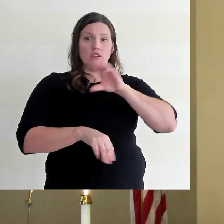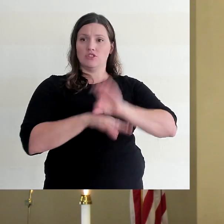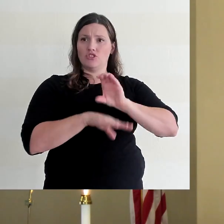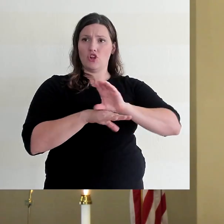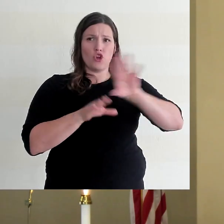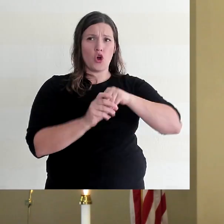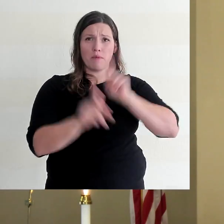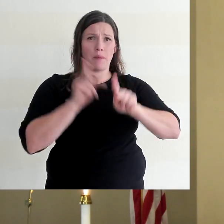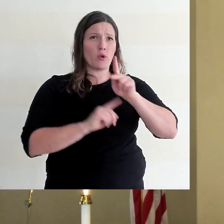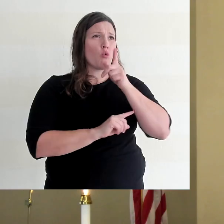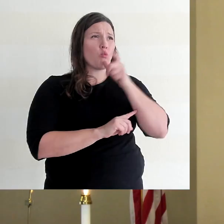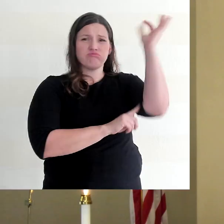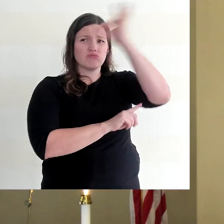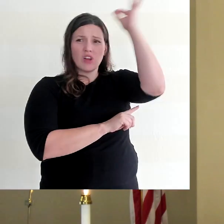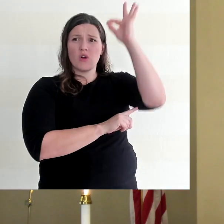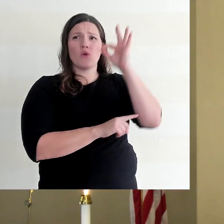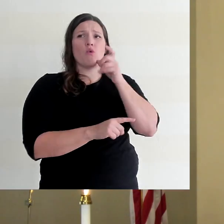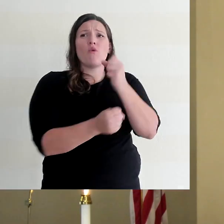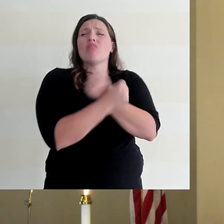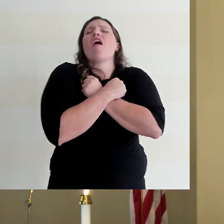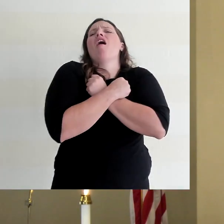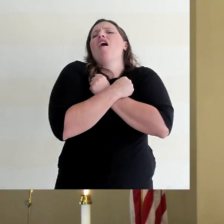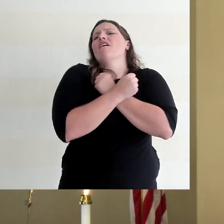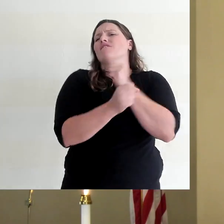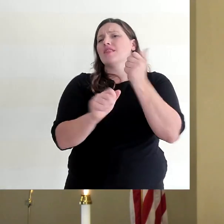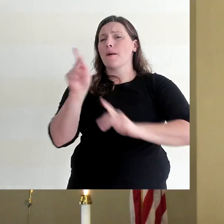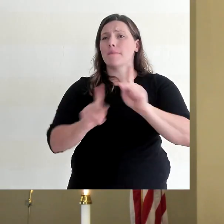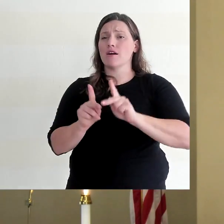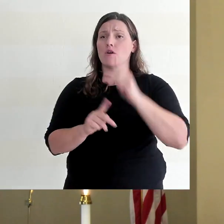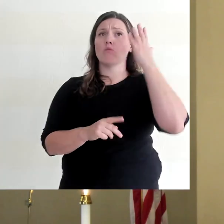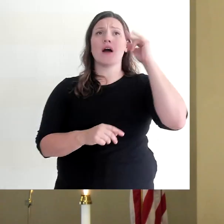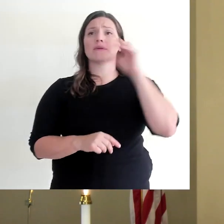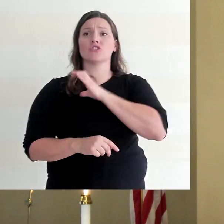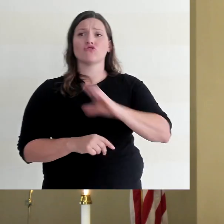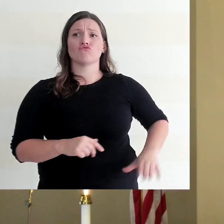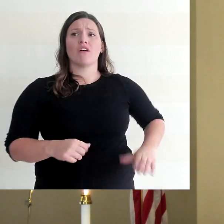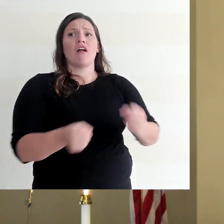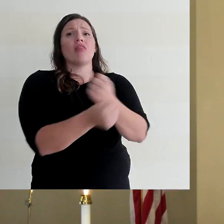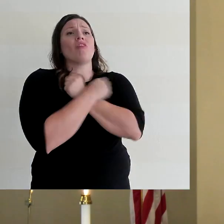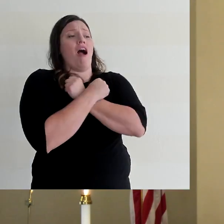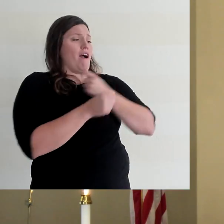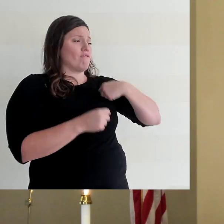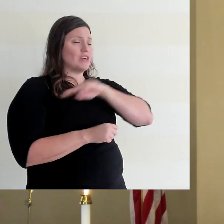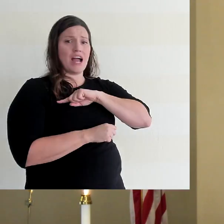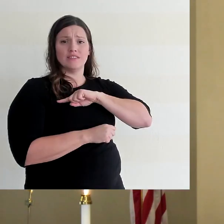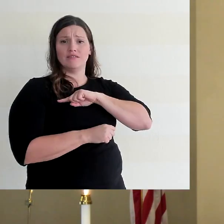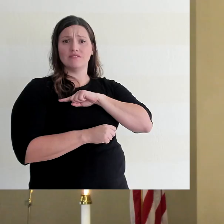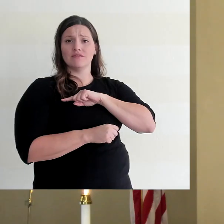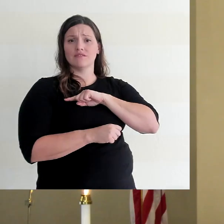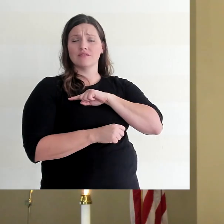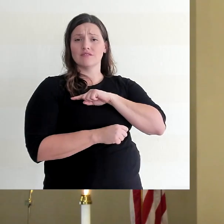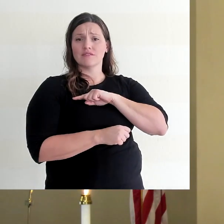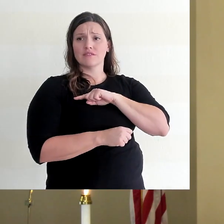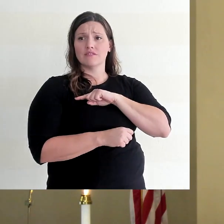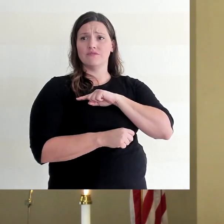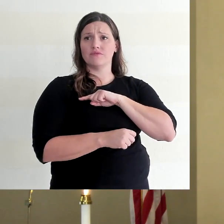know. We love others because Christ has first loved us. We learn that the